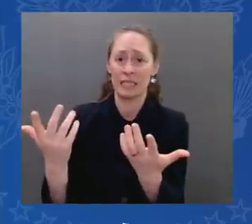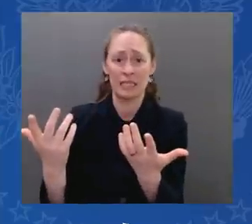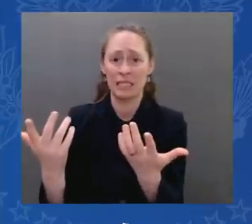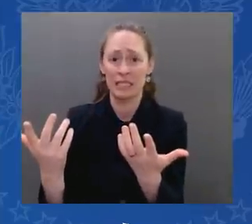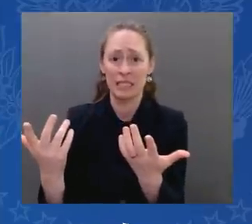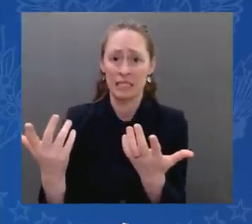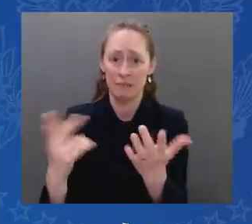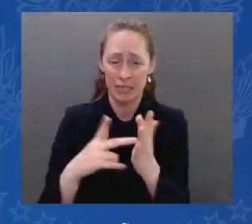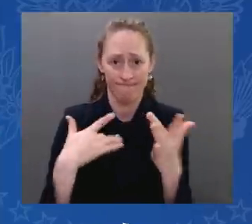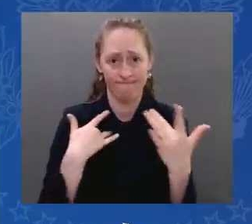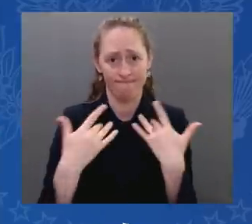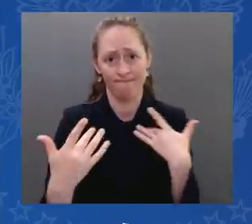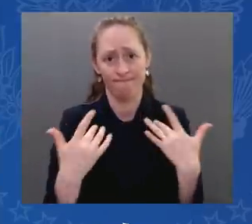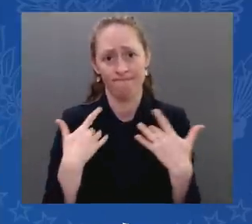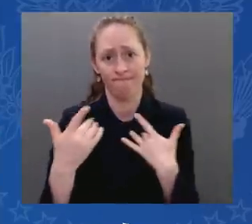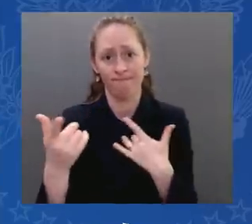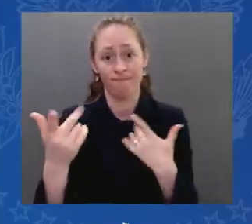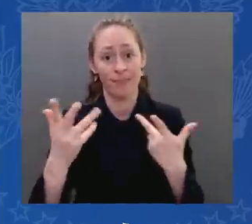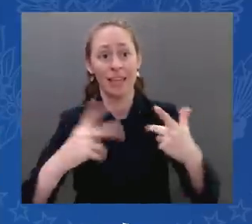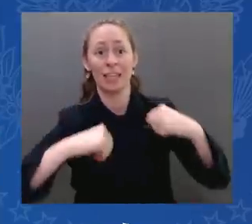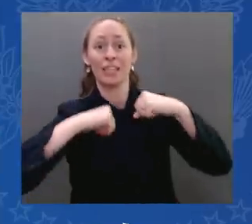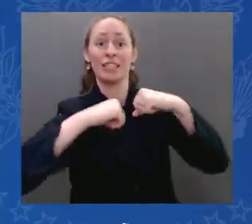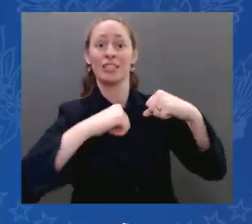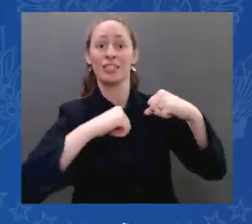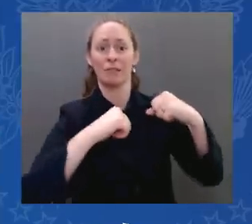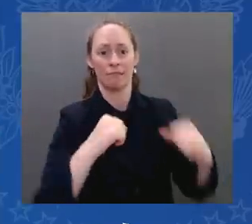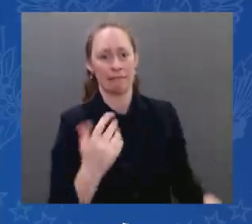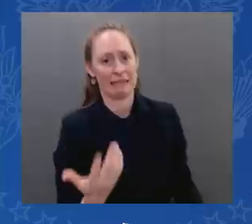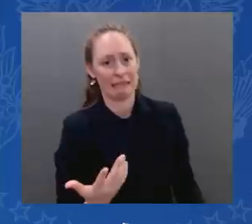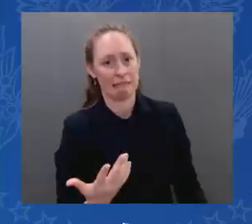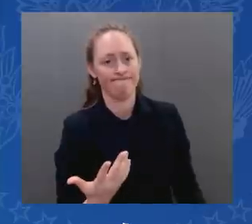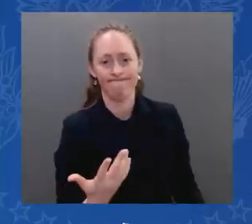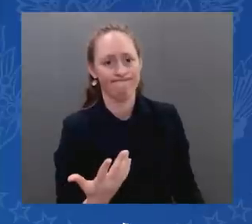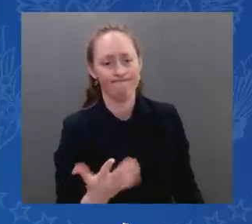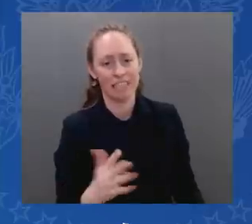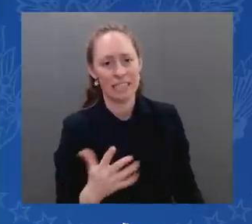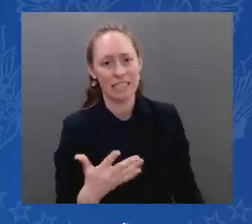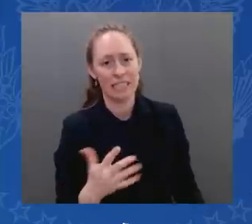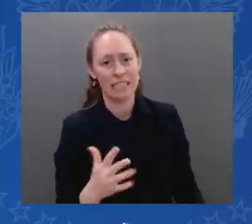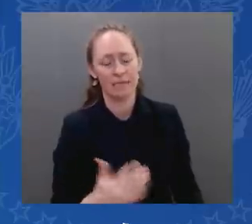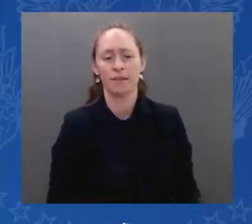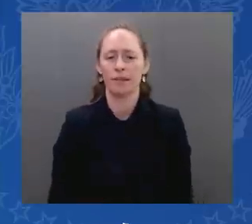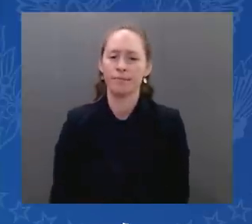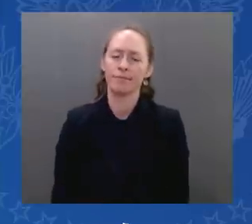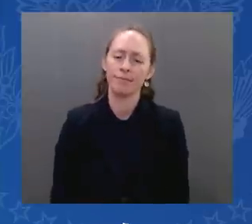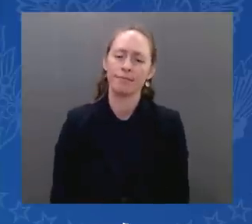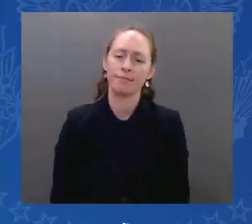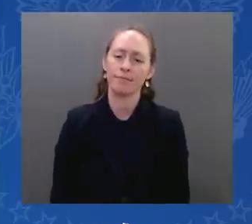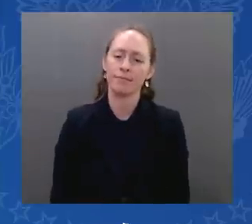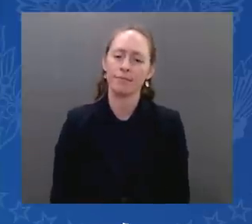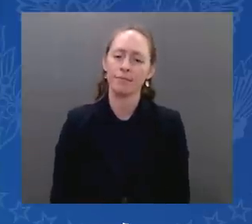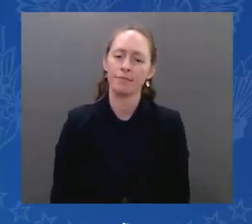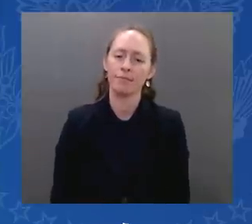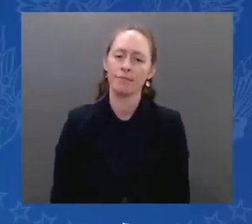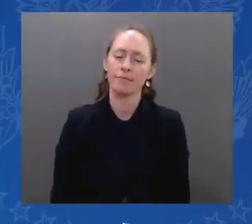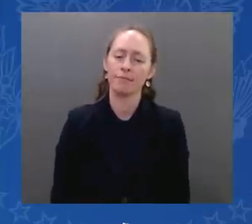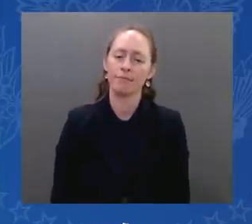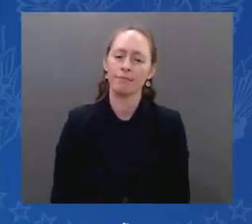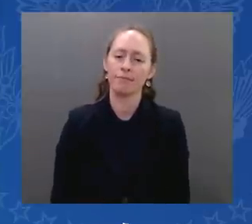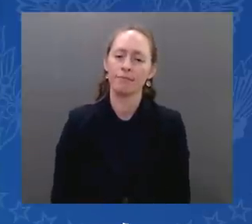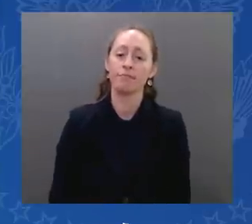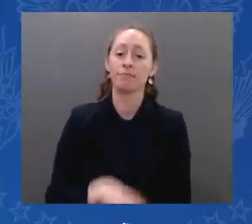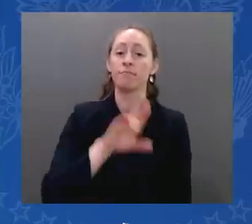partners because we share the same values. Our people share the same innovative spirit,